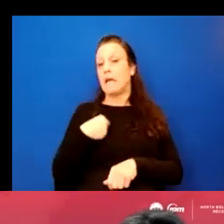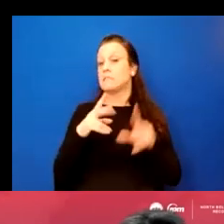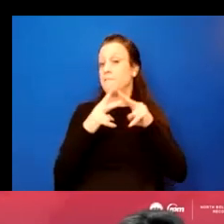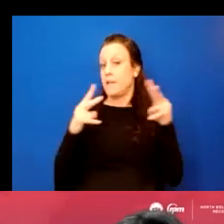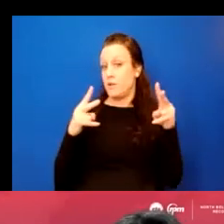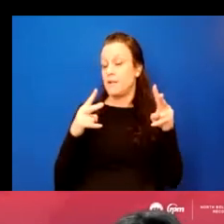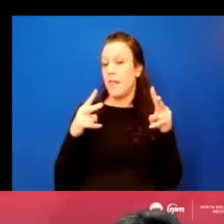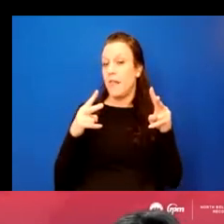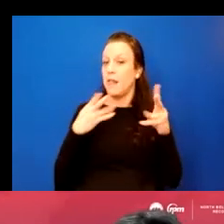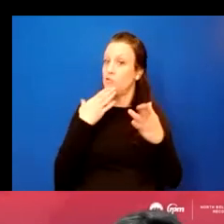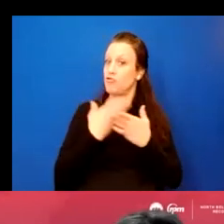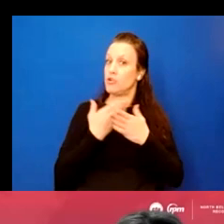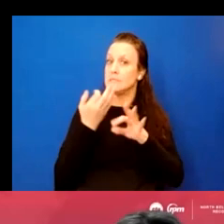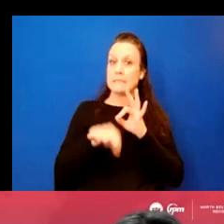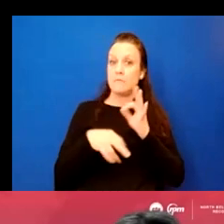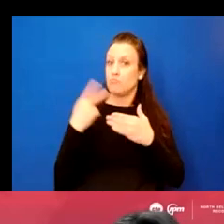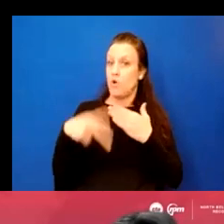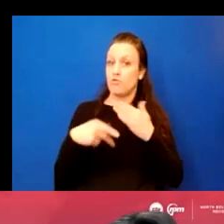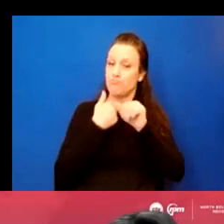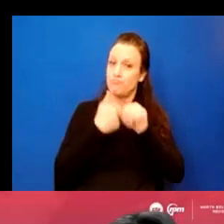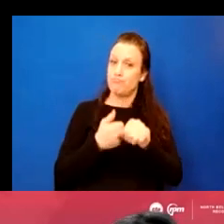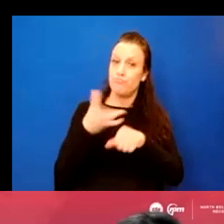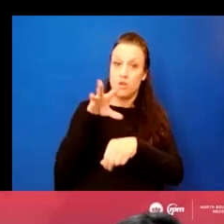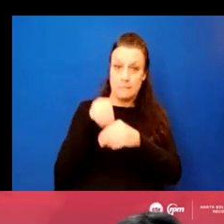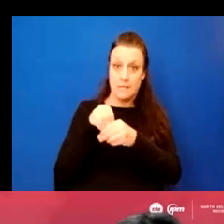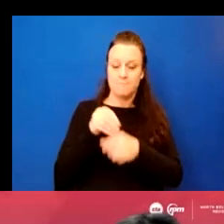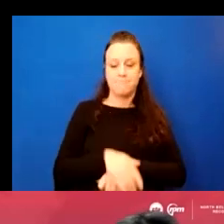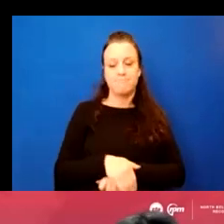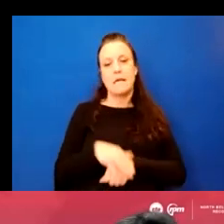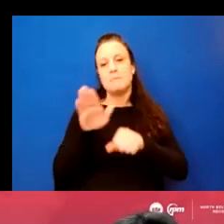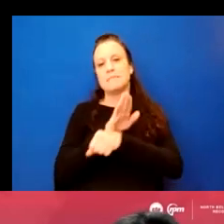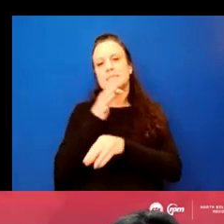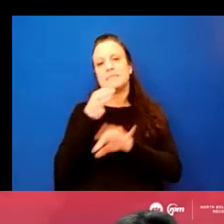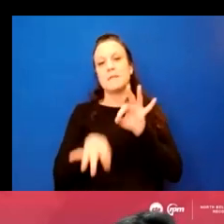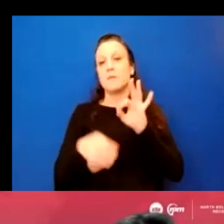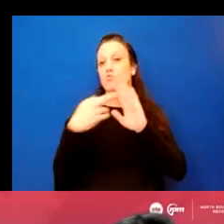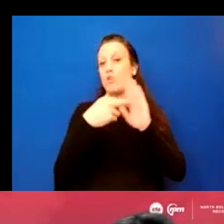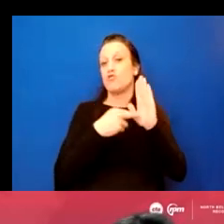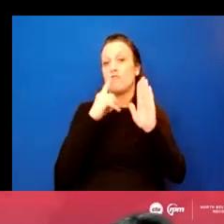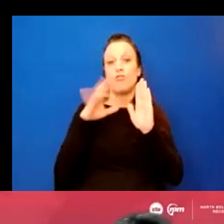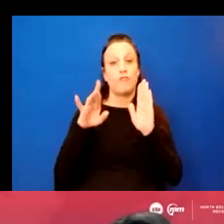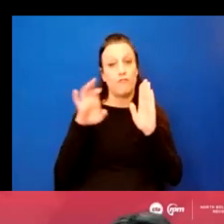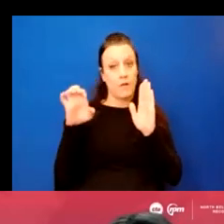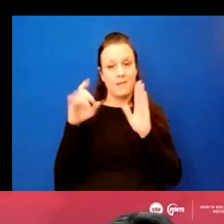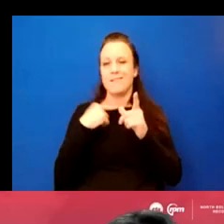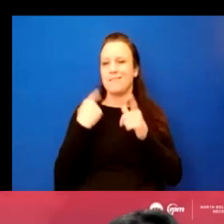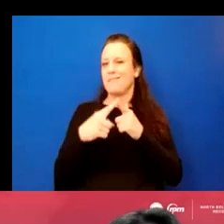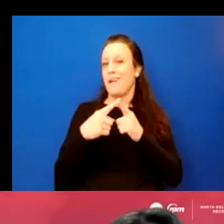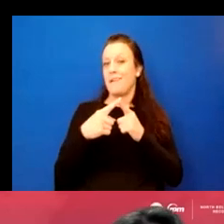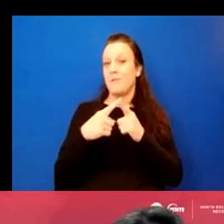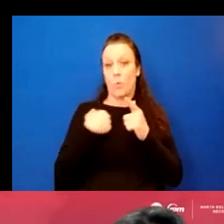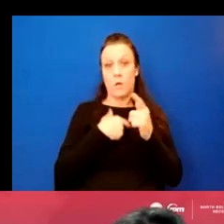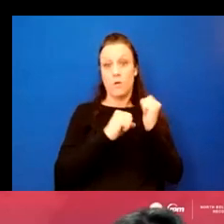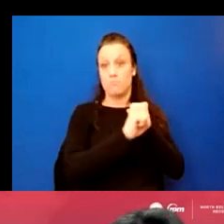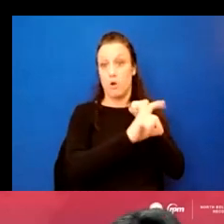good and simple program to participate. Businesses simply, they register for free, and then we will promote them